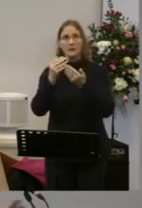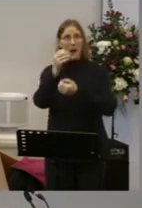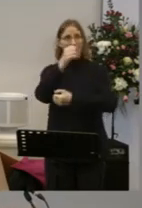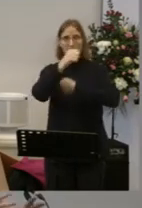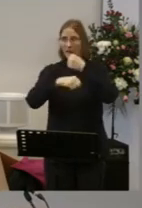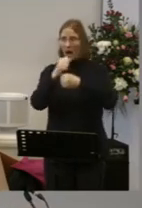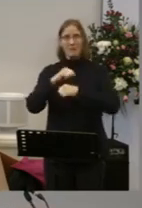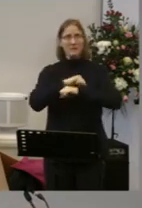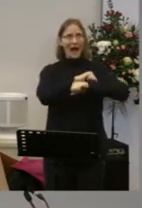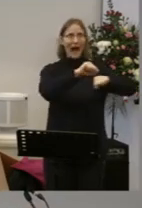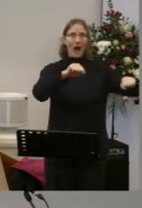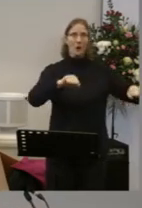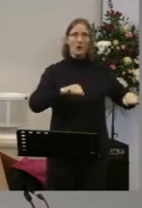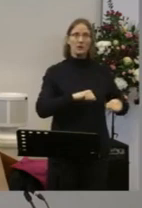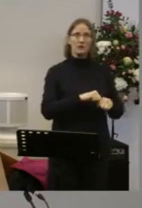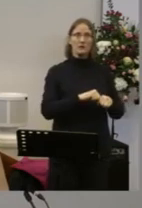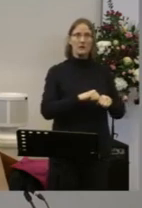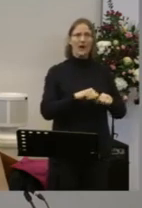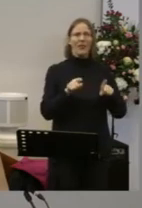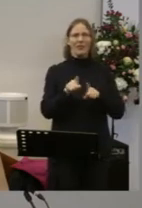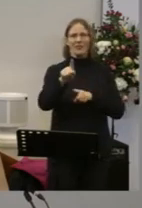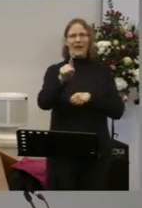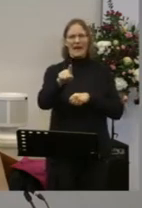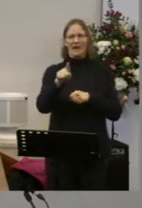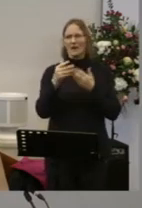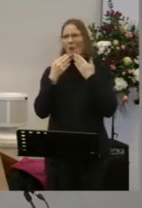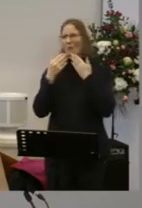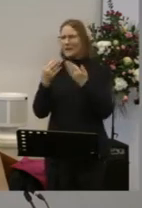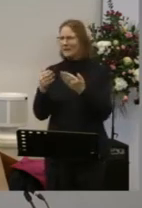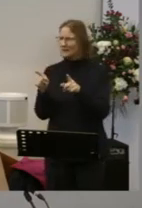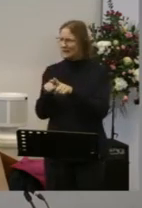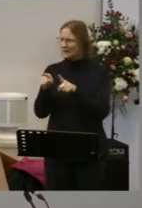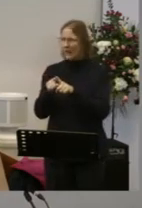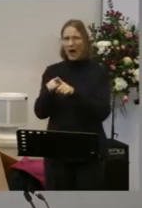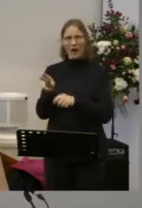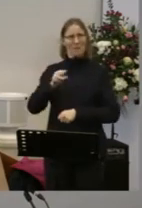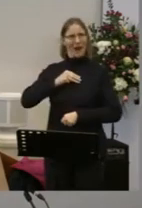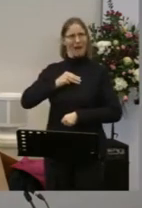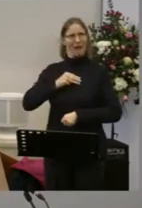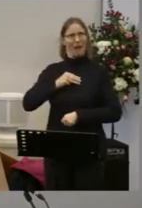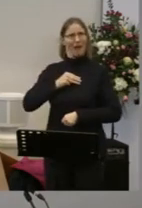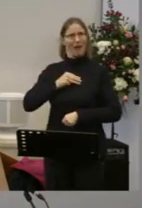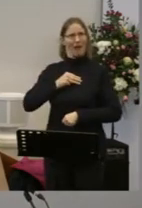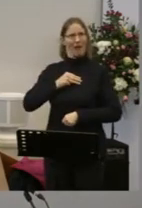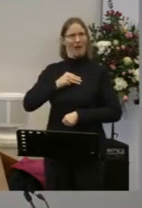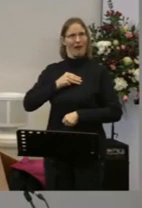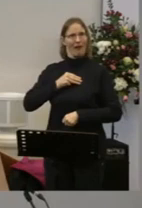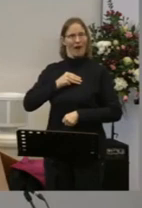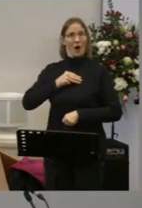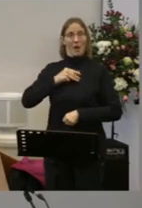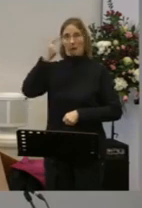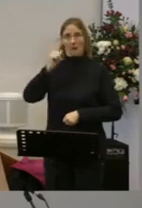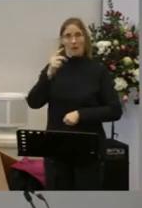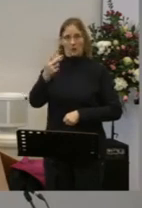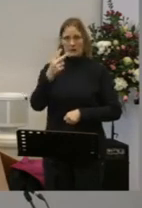His medals Are pinned To your Chest Do you understand